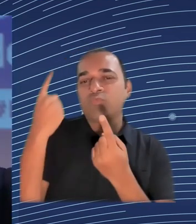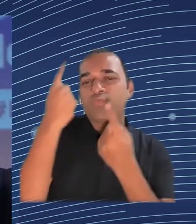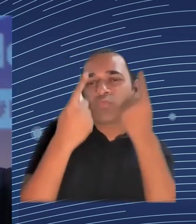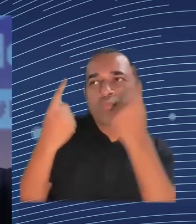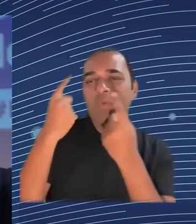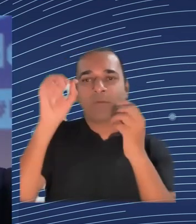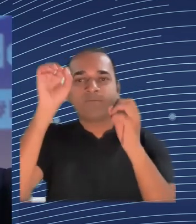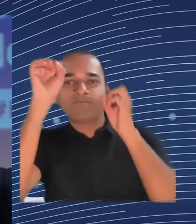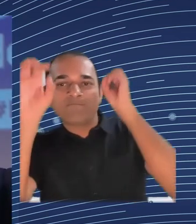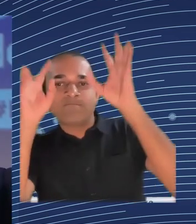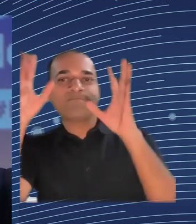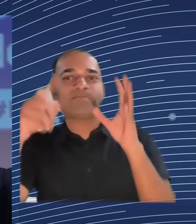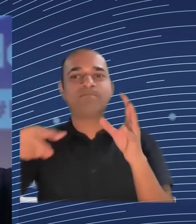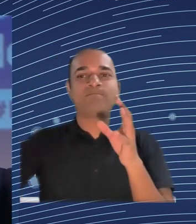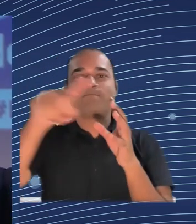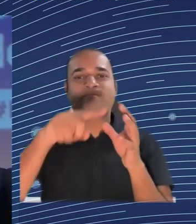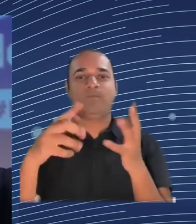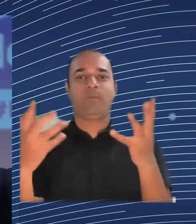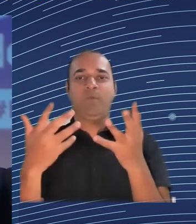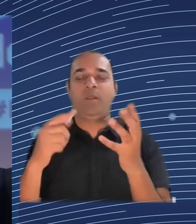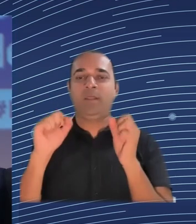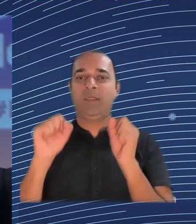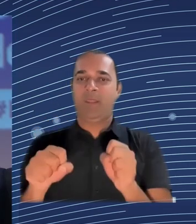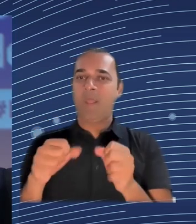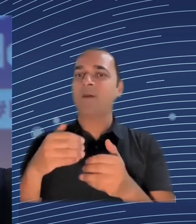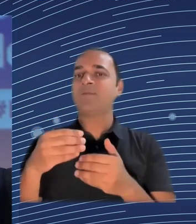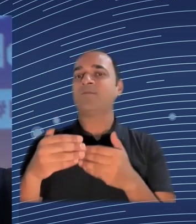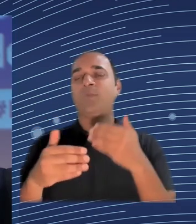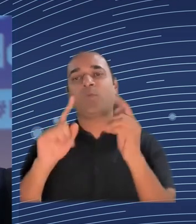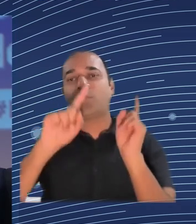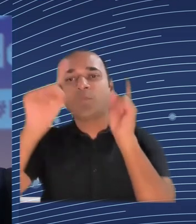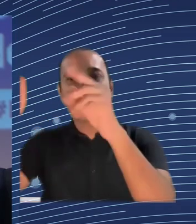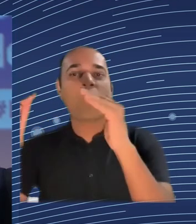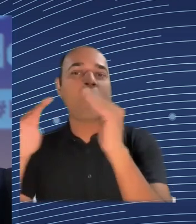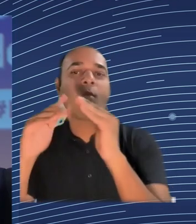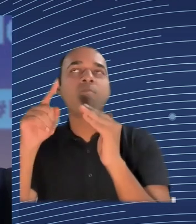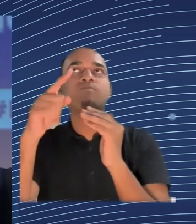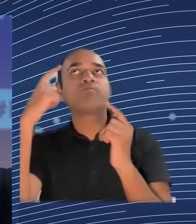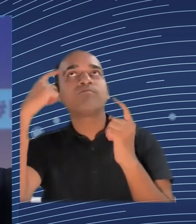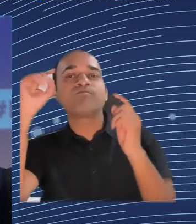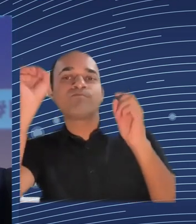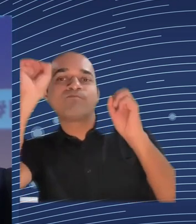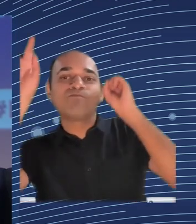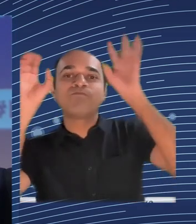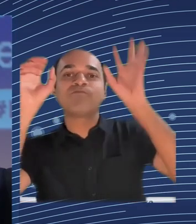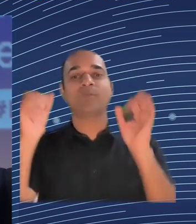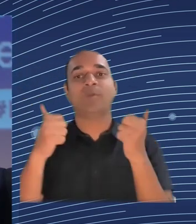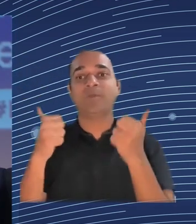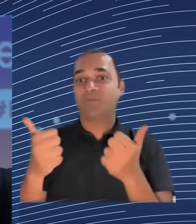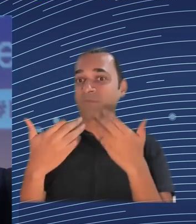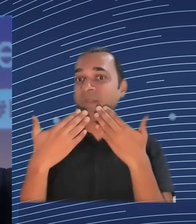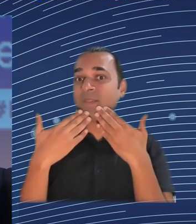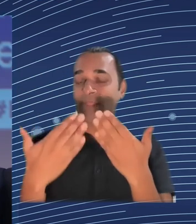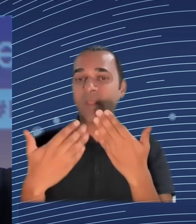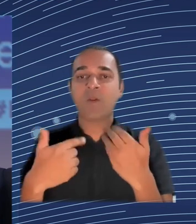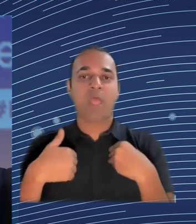giving you five extra minutes of break. I thank the tech team and the logistics team. I thank the colleagues